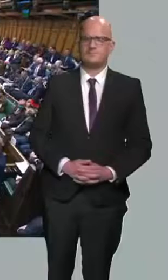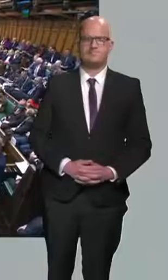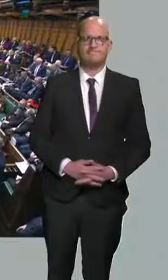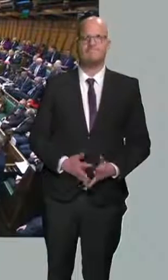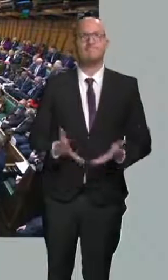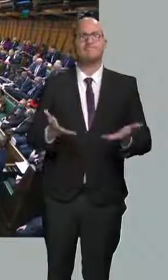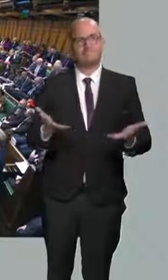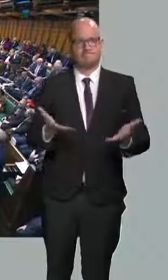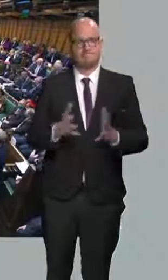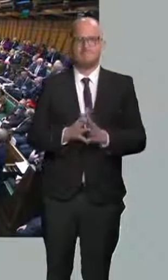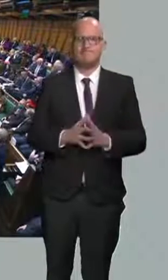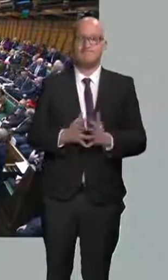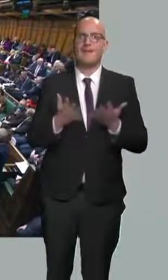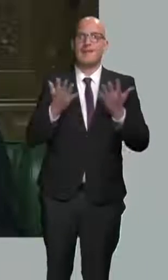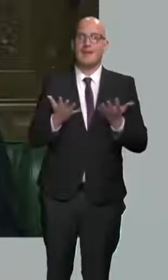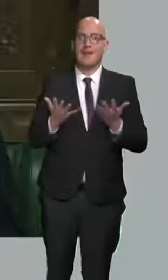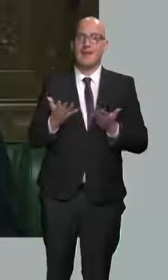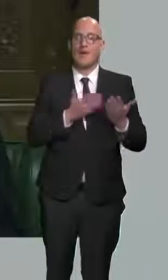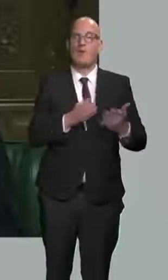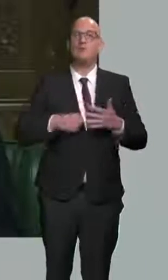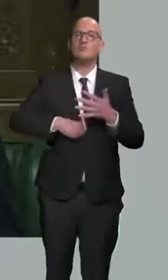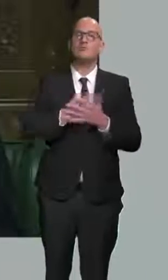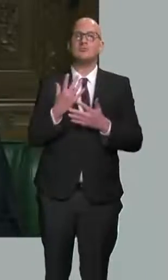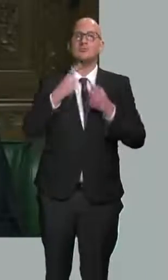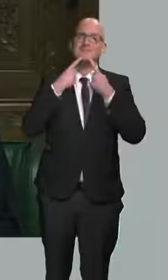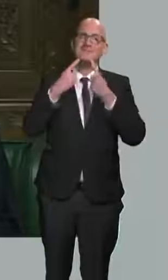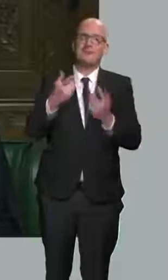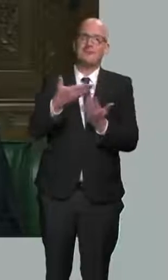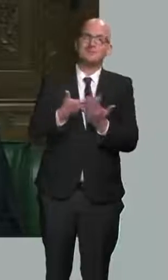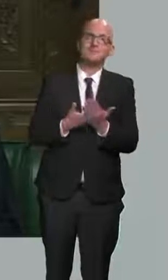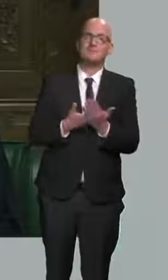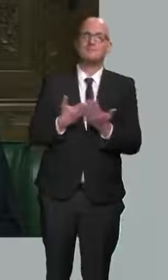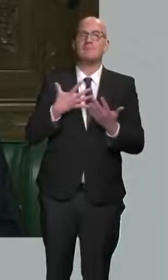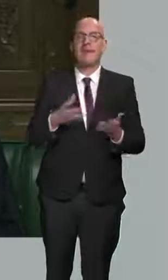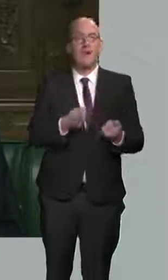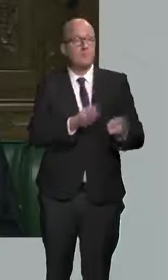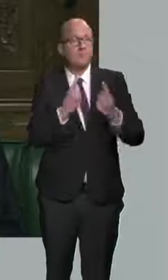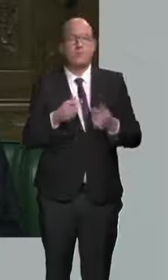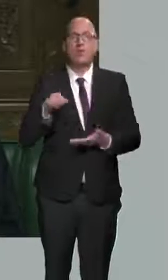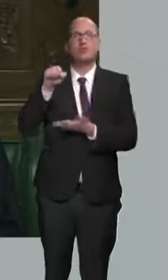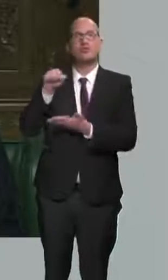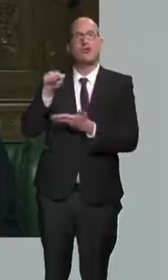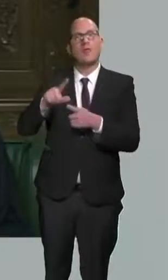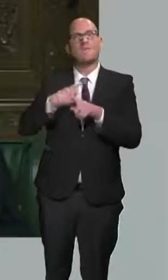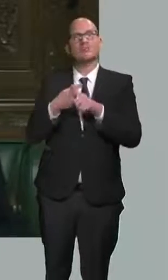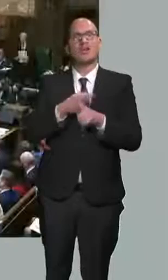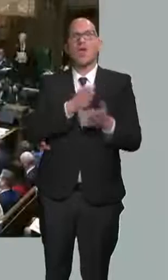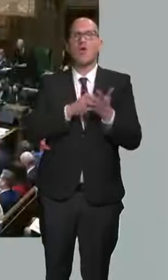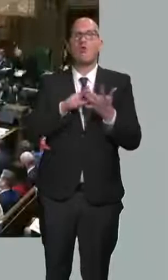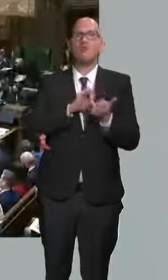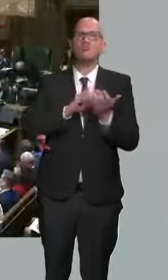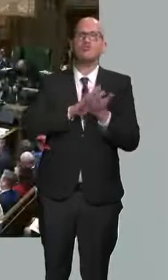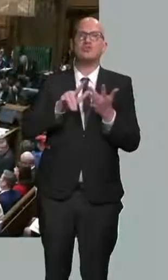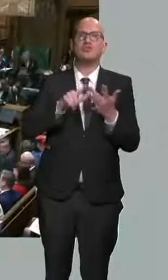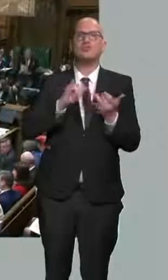Right. We now come to the spring statement. I now call the Chancellor of the Exchequer, Rishi Sunak.